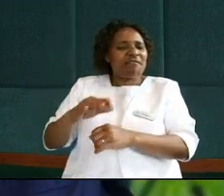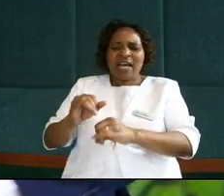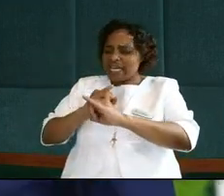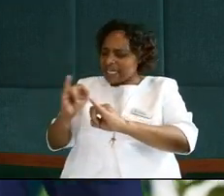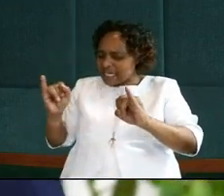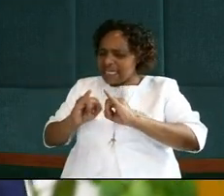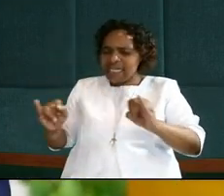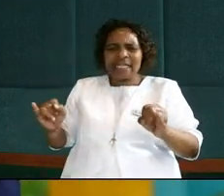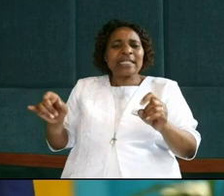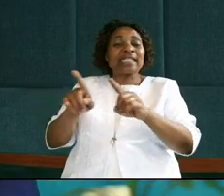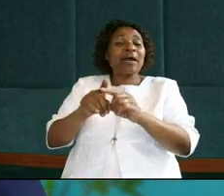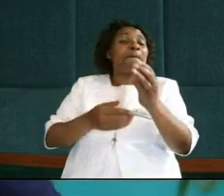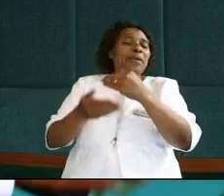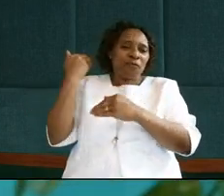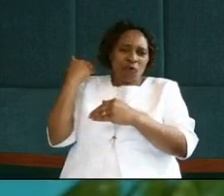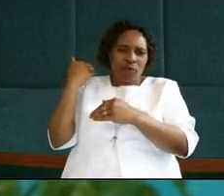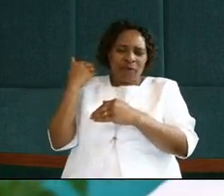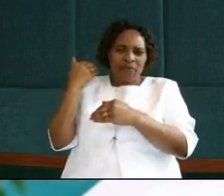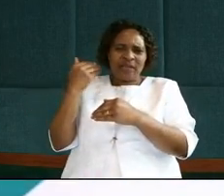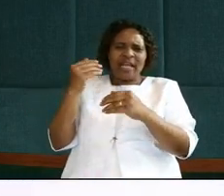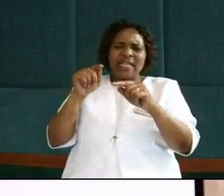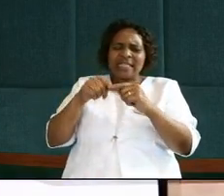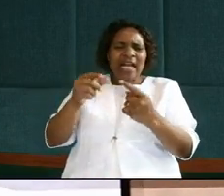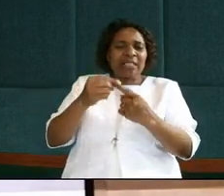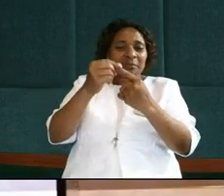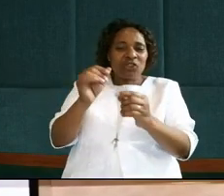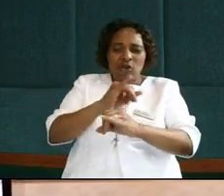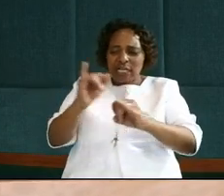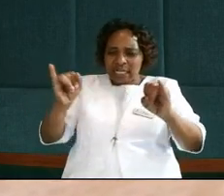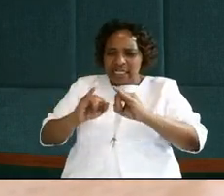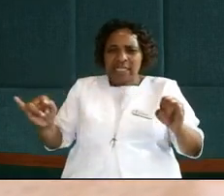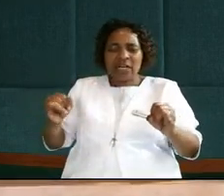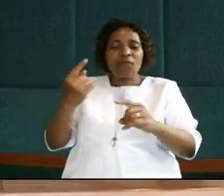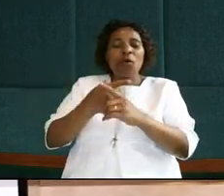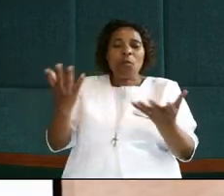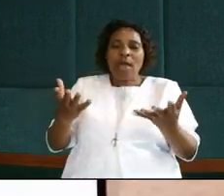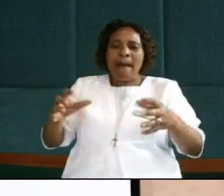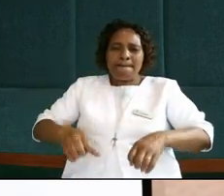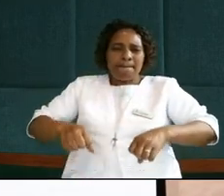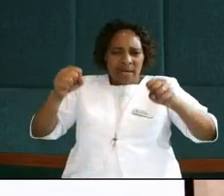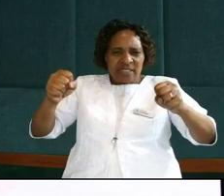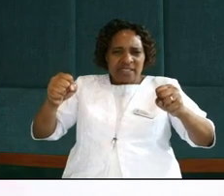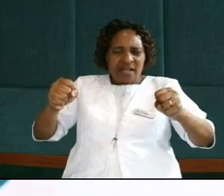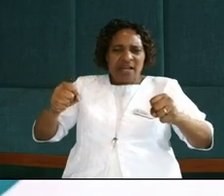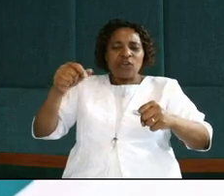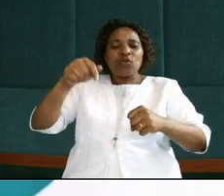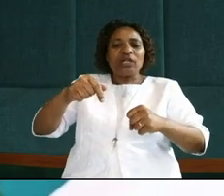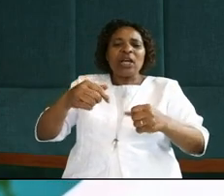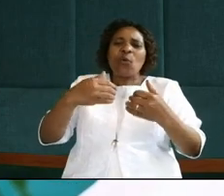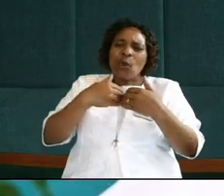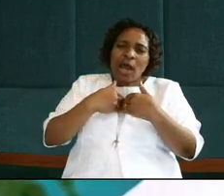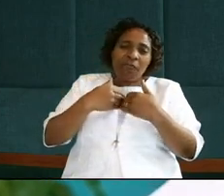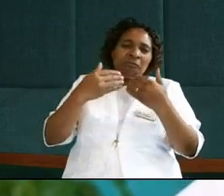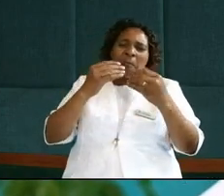like this before. There's a special cleaning of the hands of the master. Today, we look more handsome, we